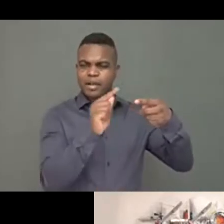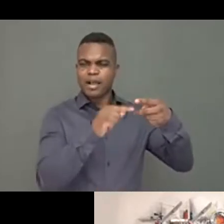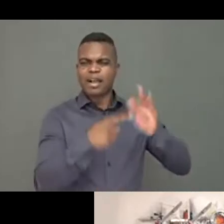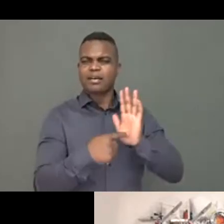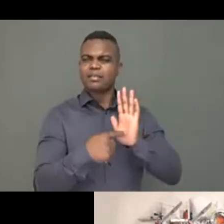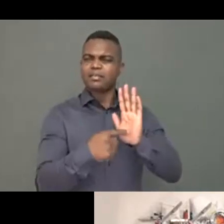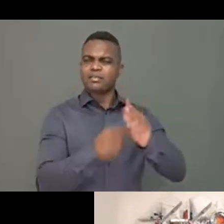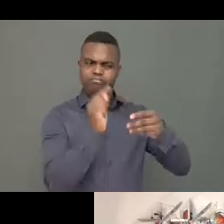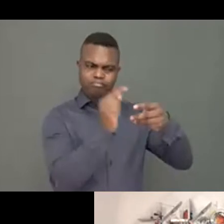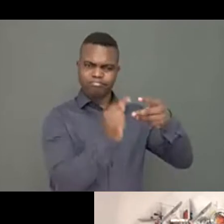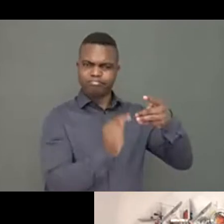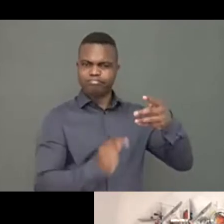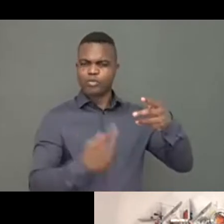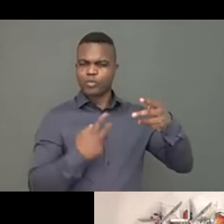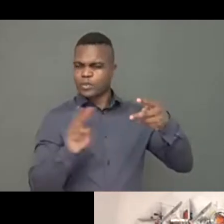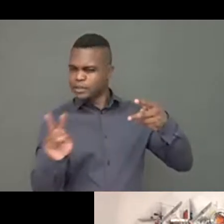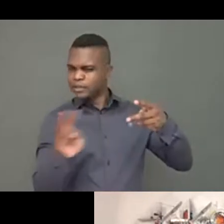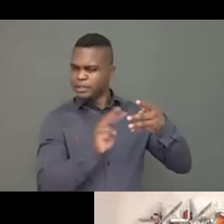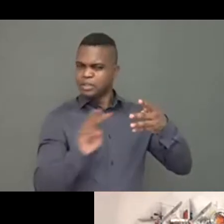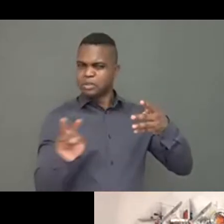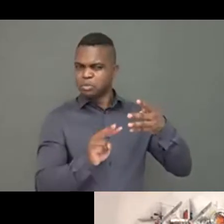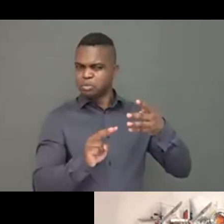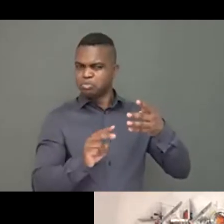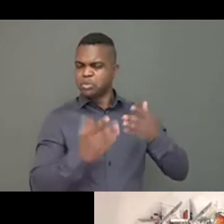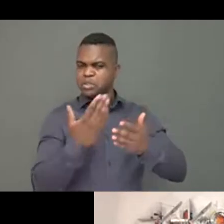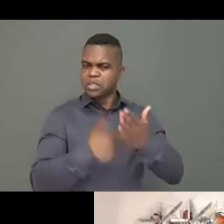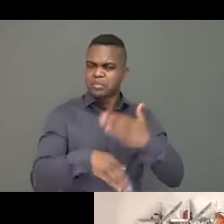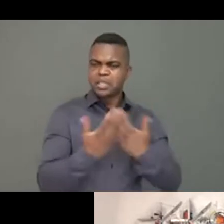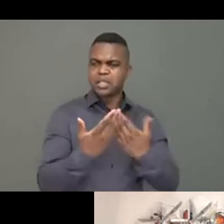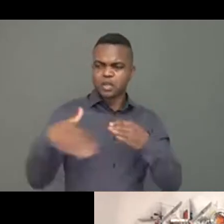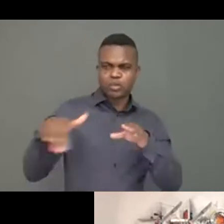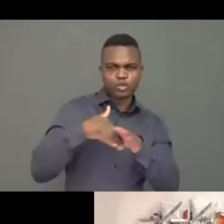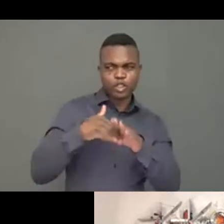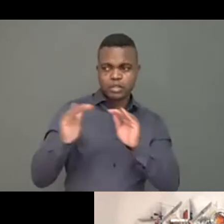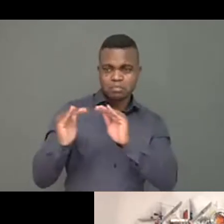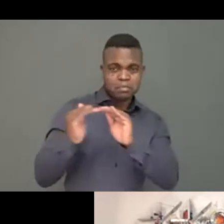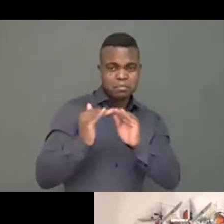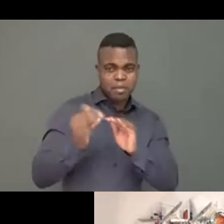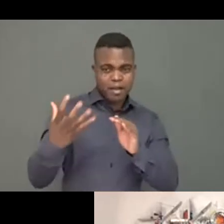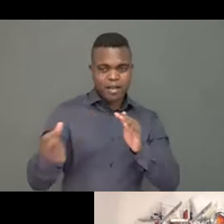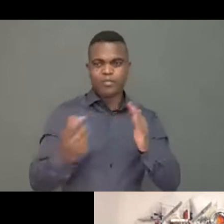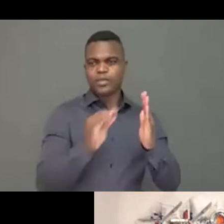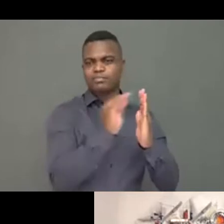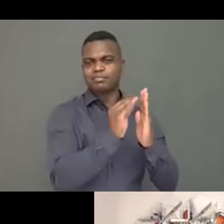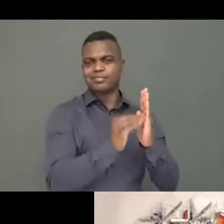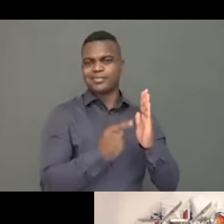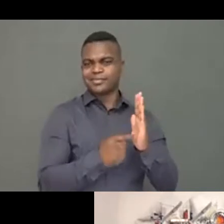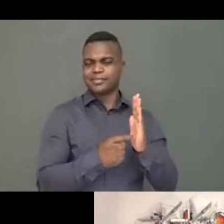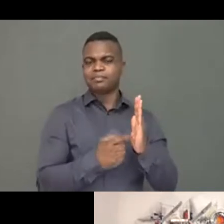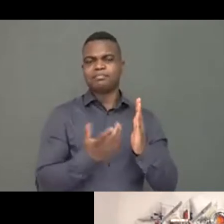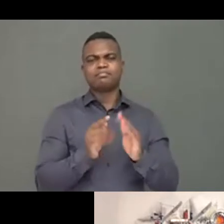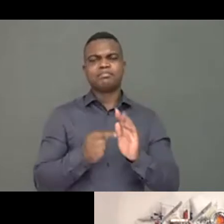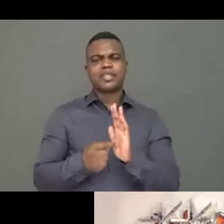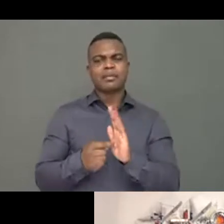properly involved in the response, and they need addressed in humanitarian response. So once an organization is